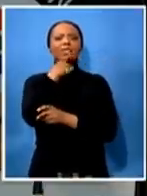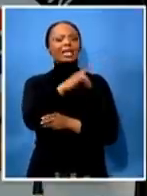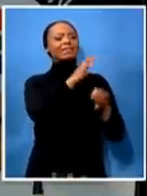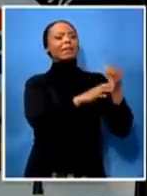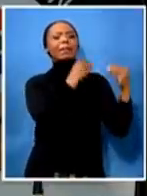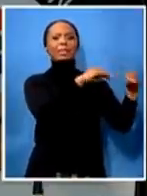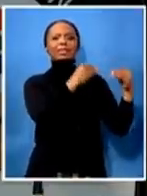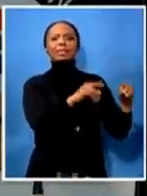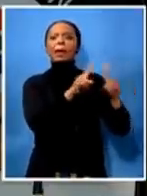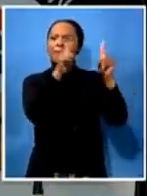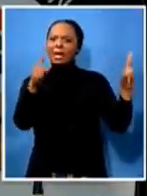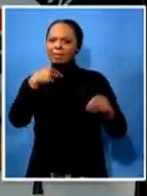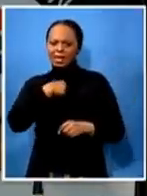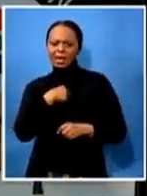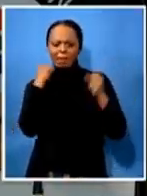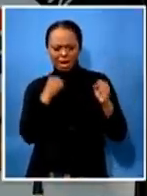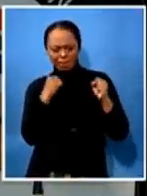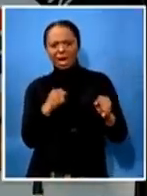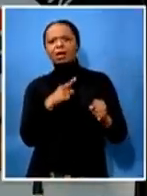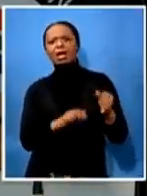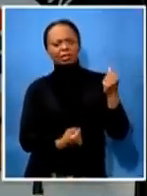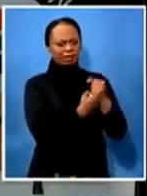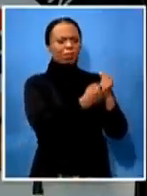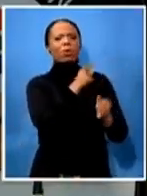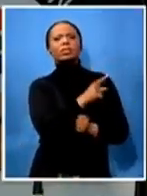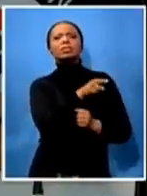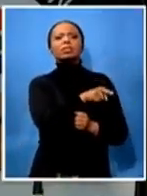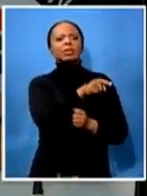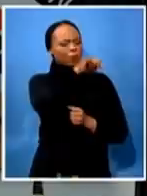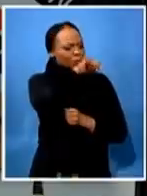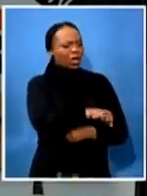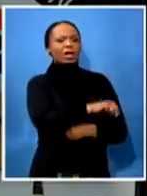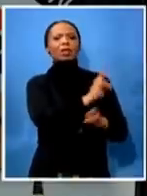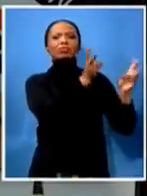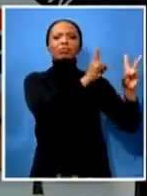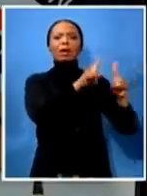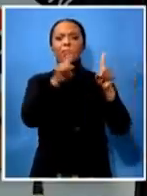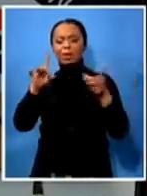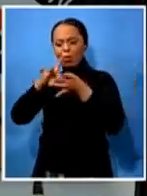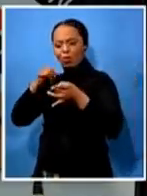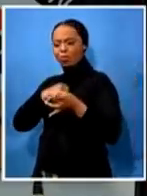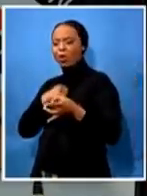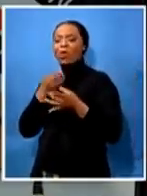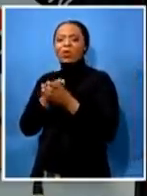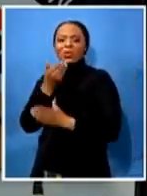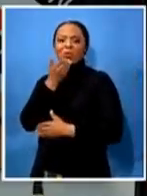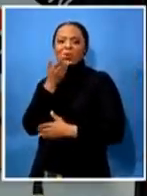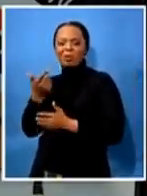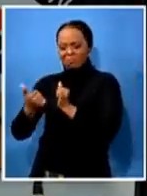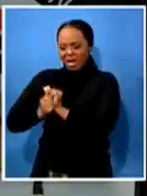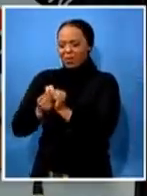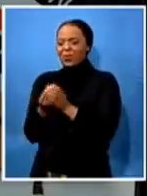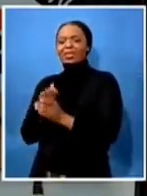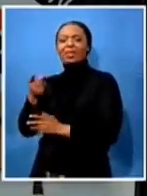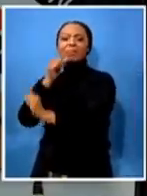chiefs but my home is with orlando pirates because sis mantua braevin koza i see them as my own brothers i call him